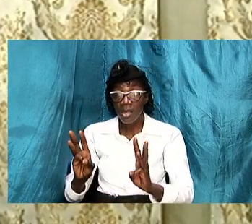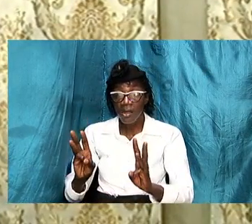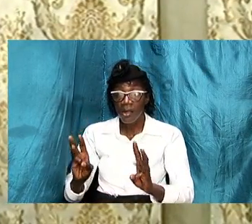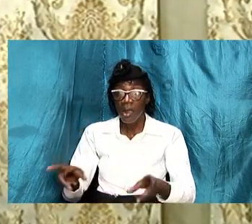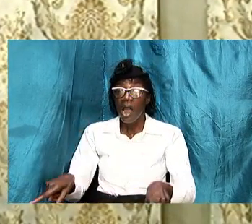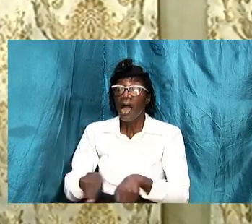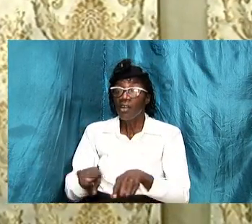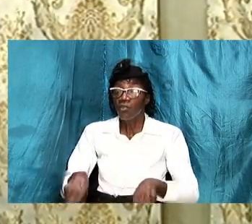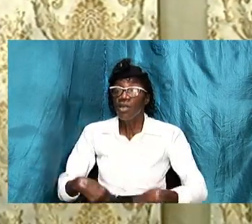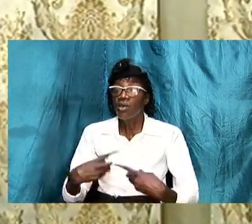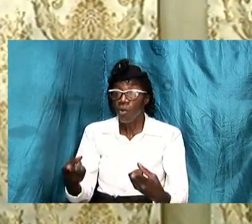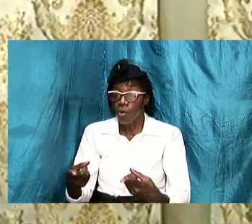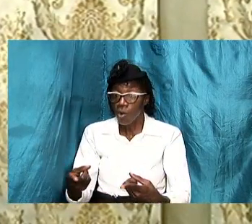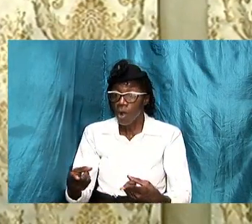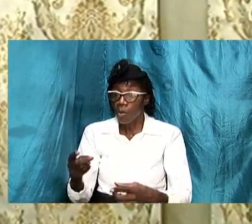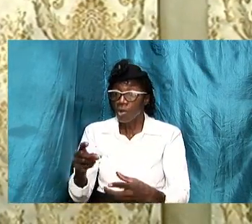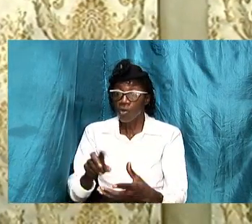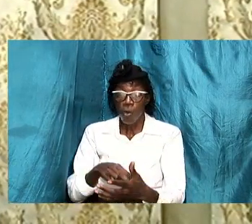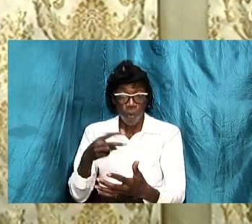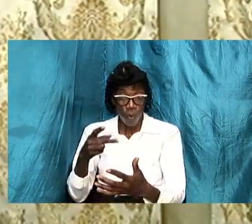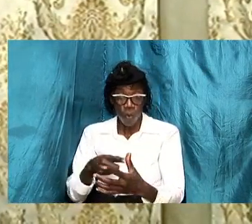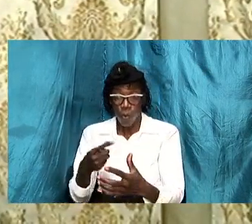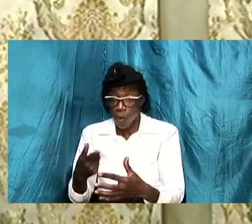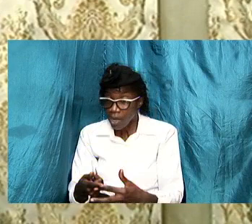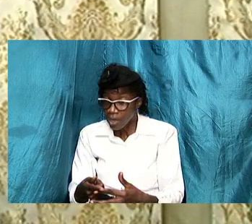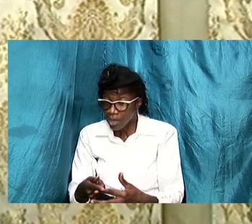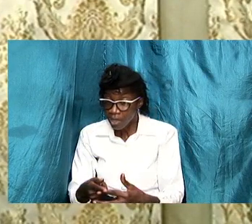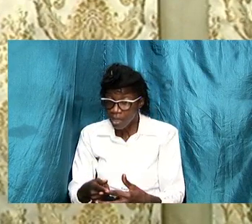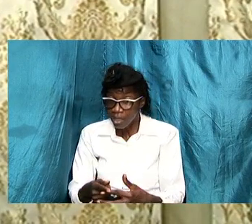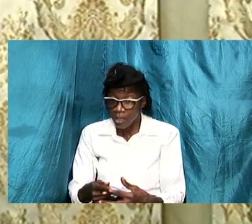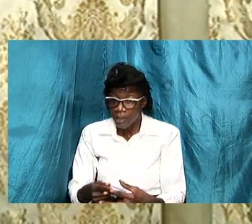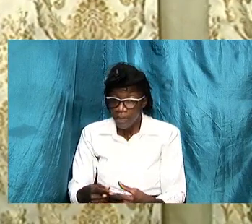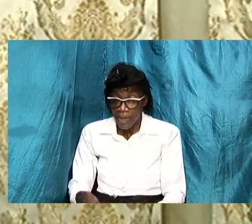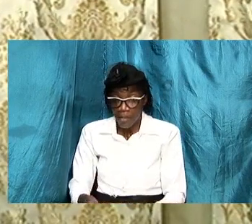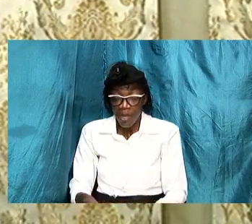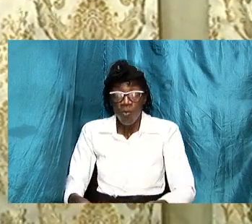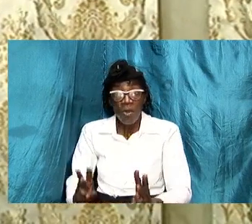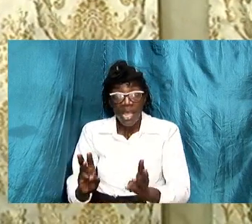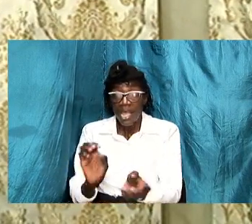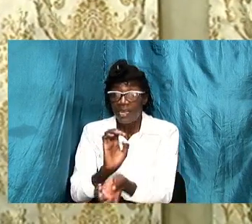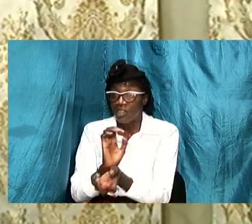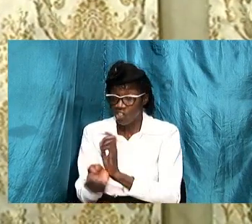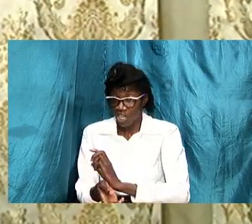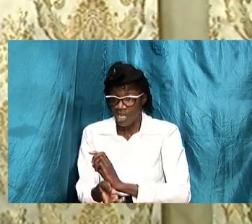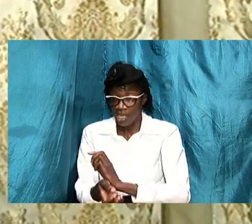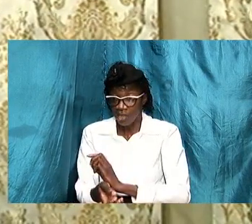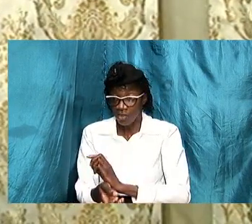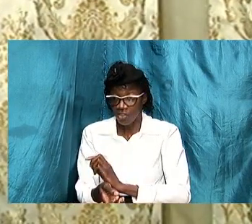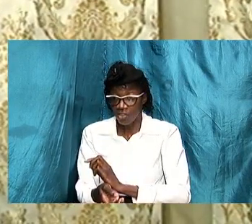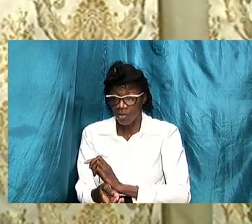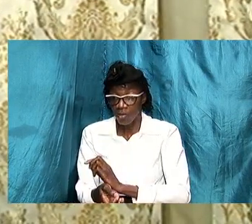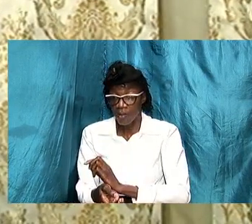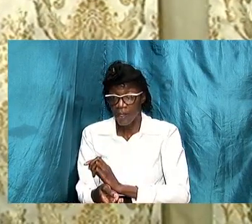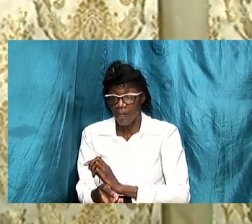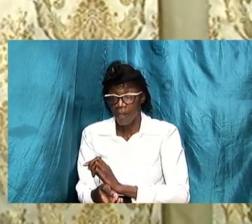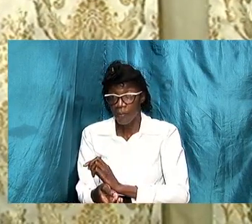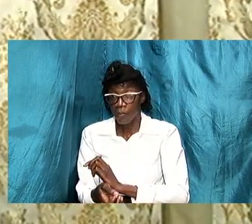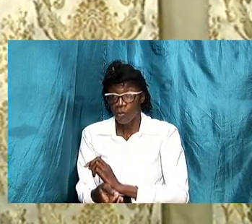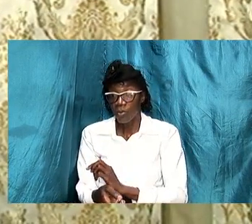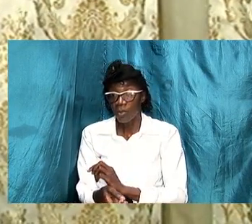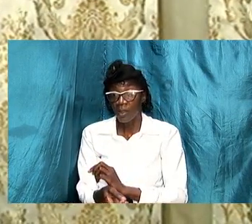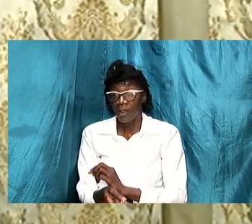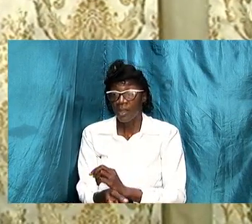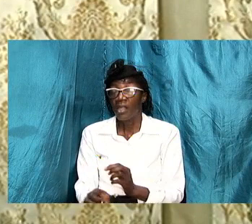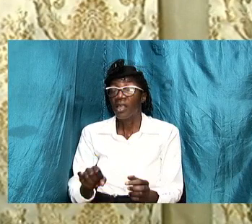the method will change and while the mode of operations brothers and sisters will change i